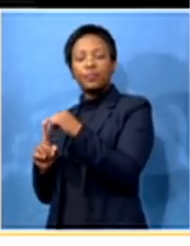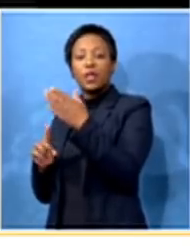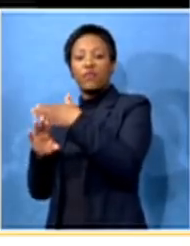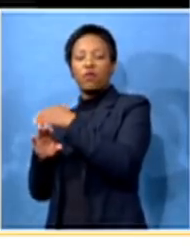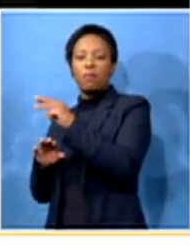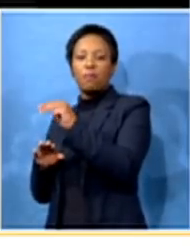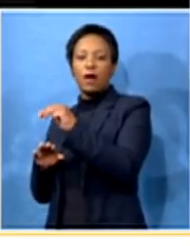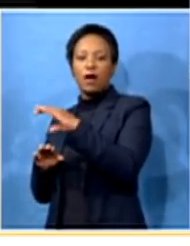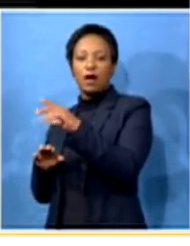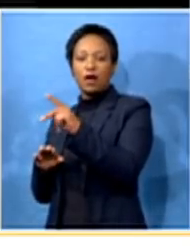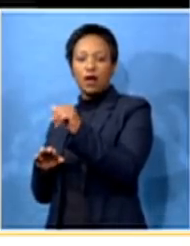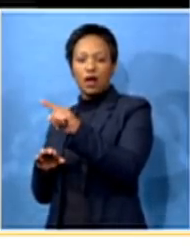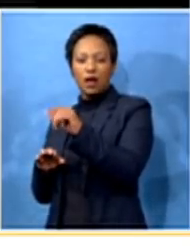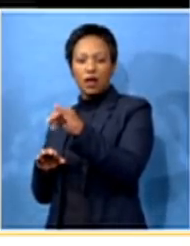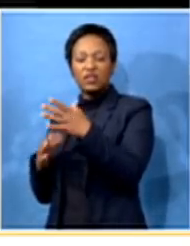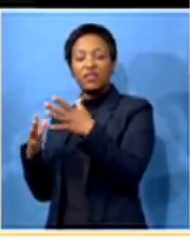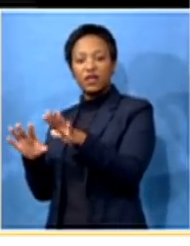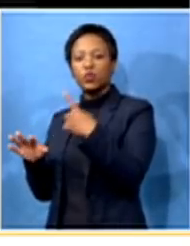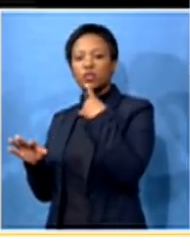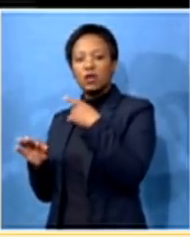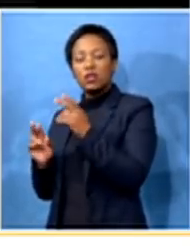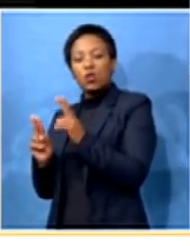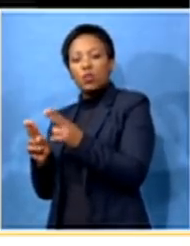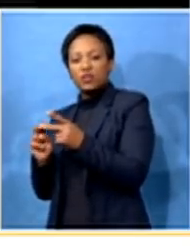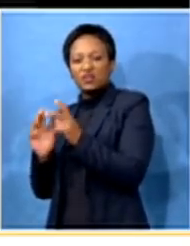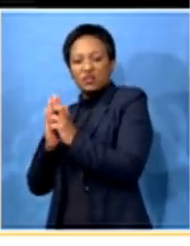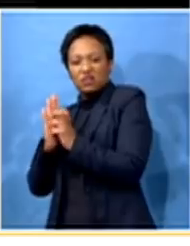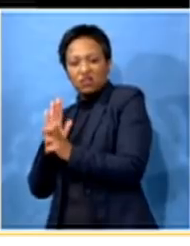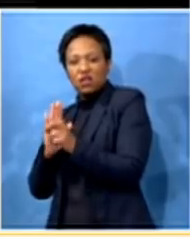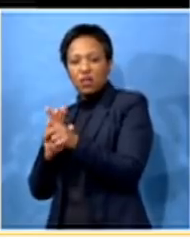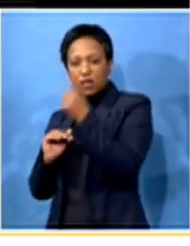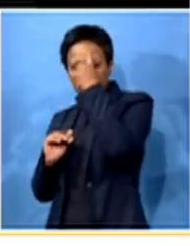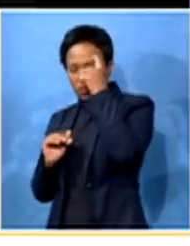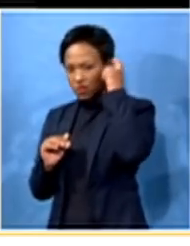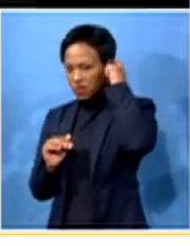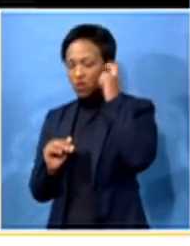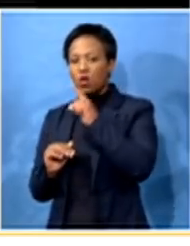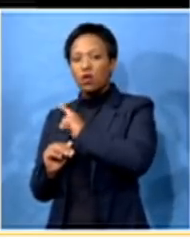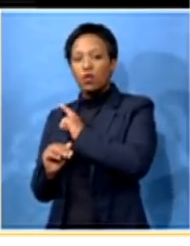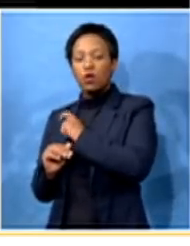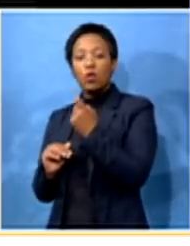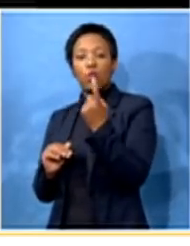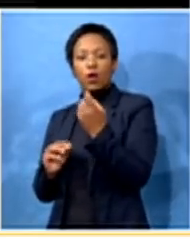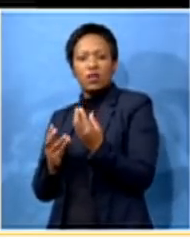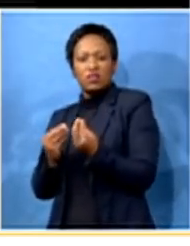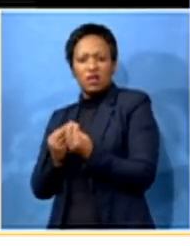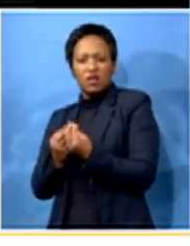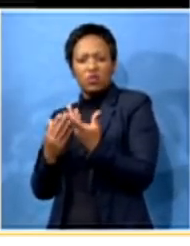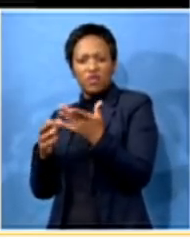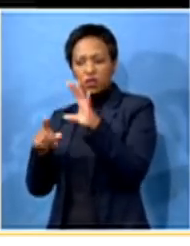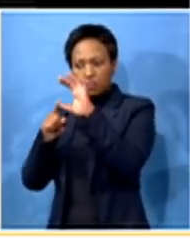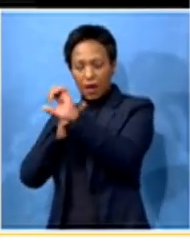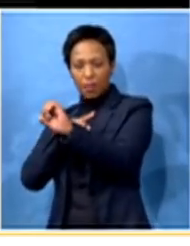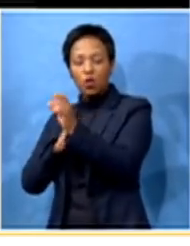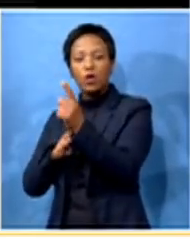talks about other norms that need to be considered. Because one of the things that we find is